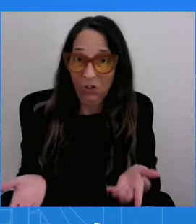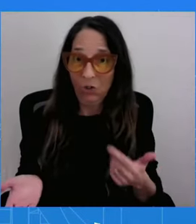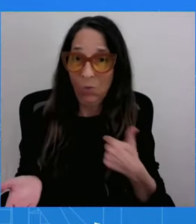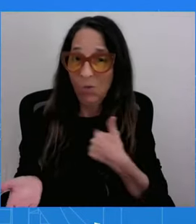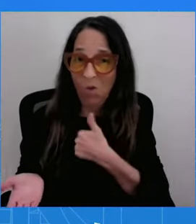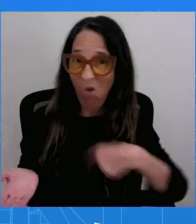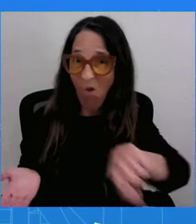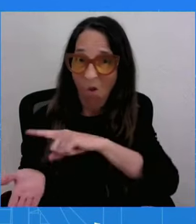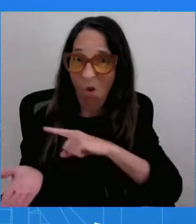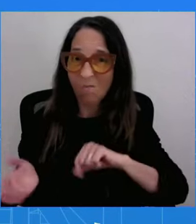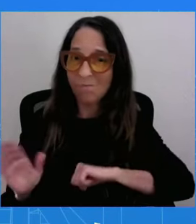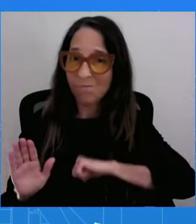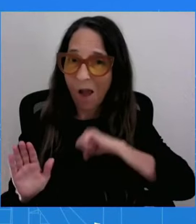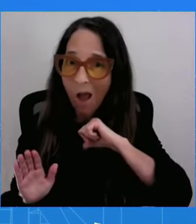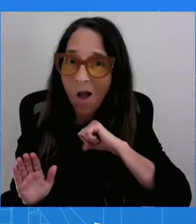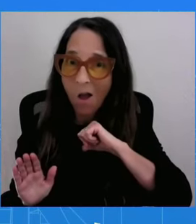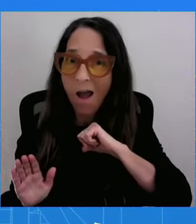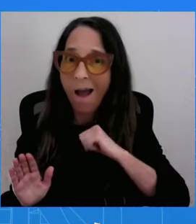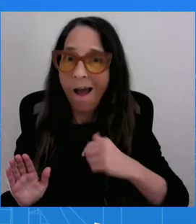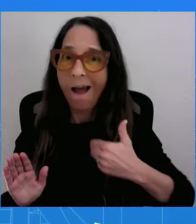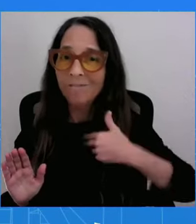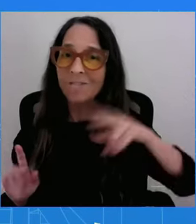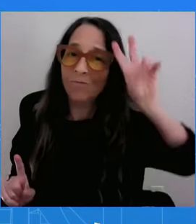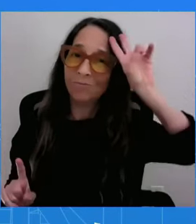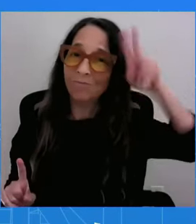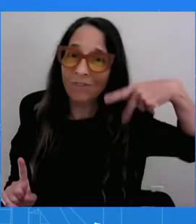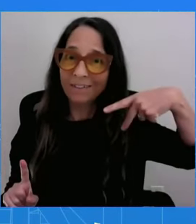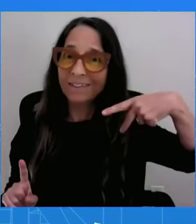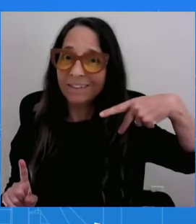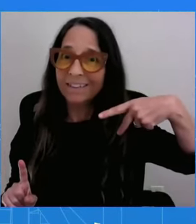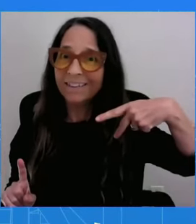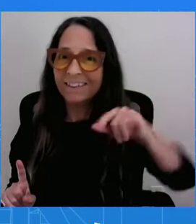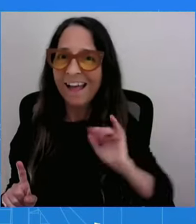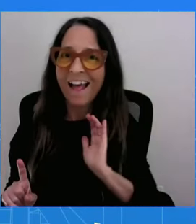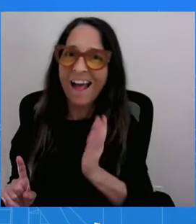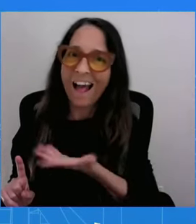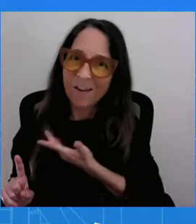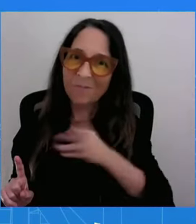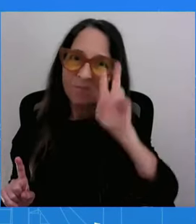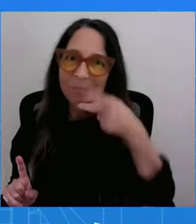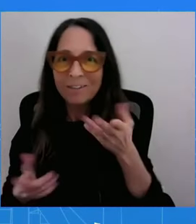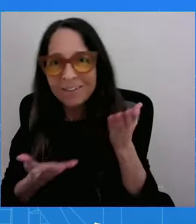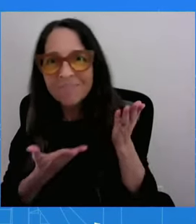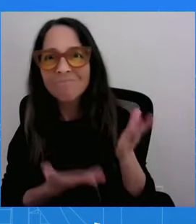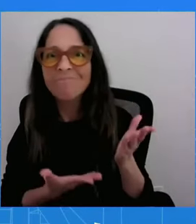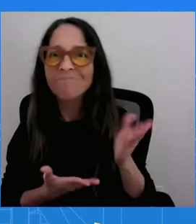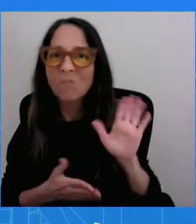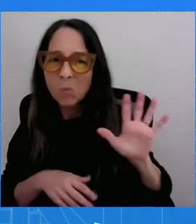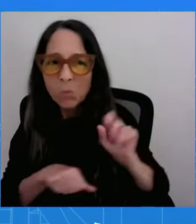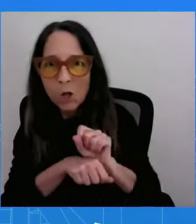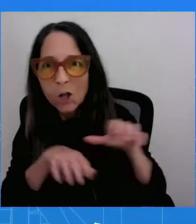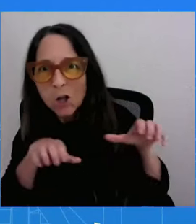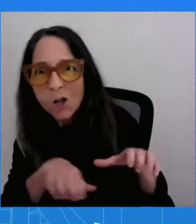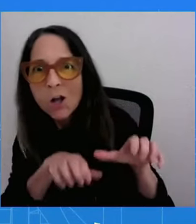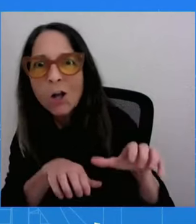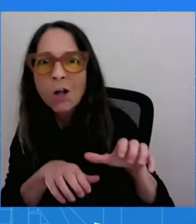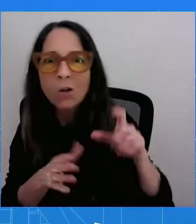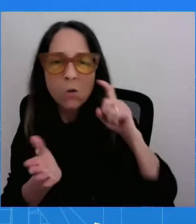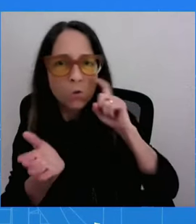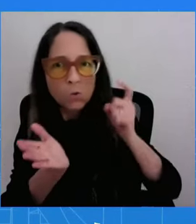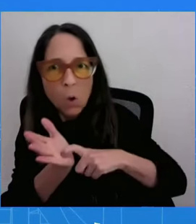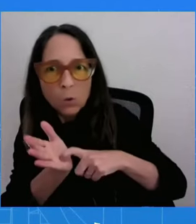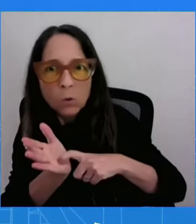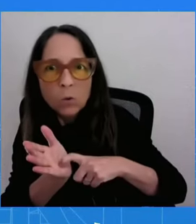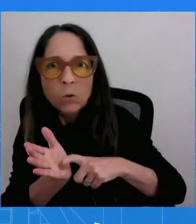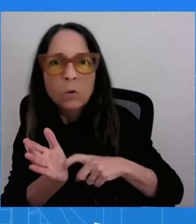President as our Vice President and the work that we have seen her do with this President for the past three and a half years. And